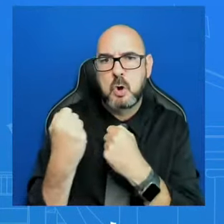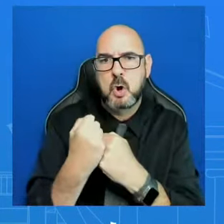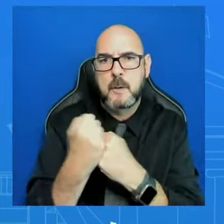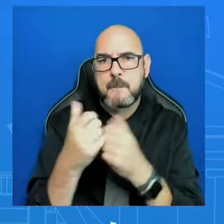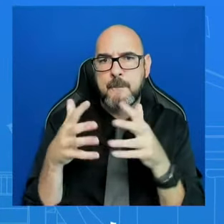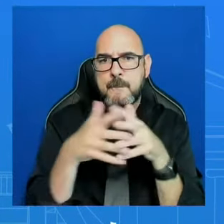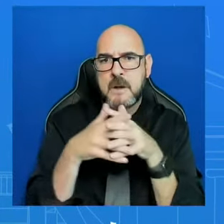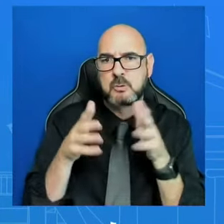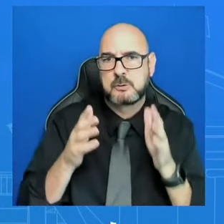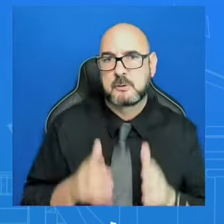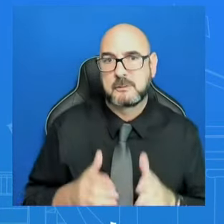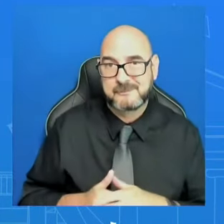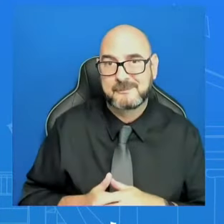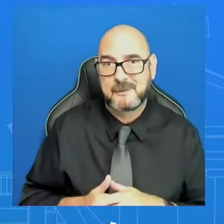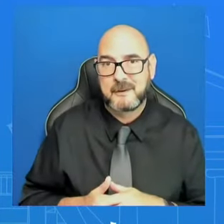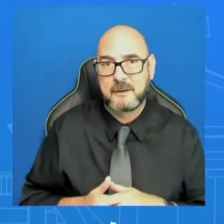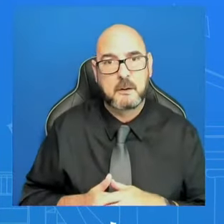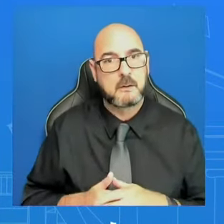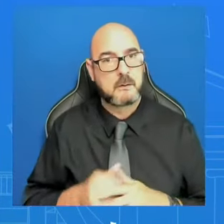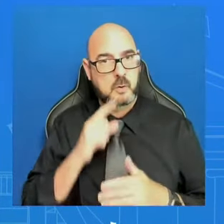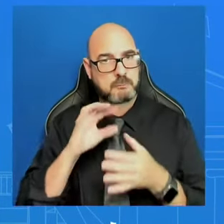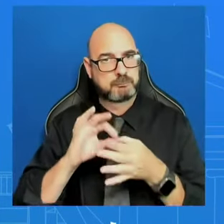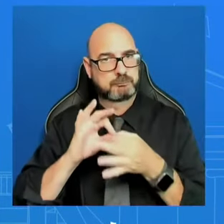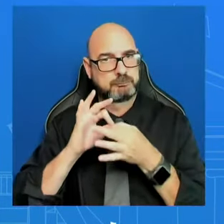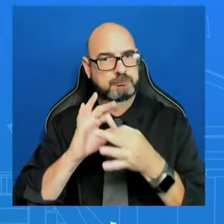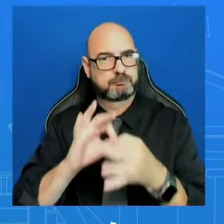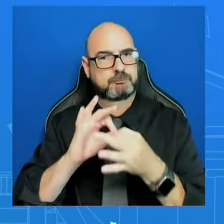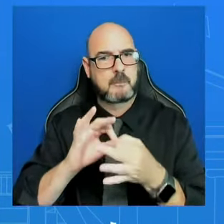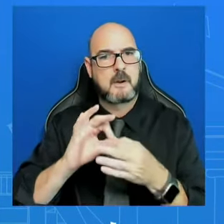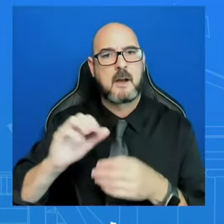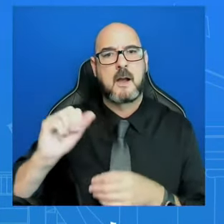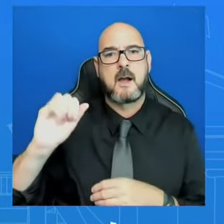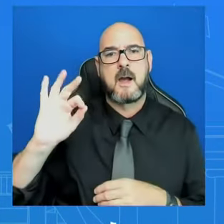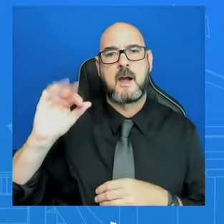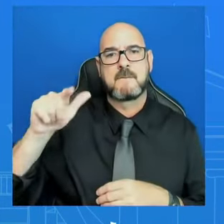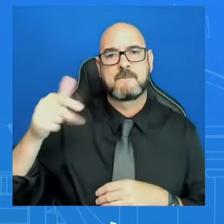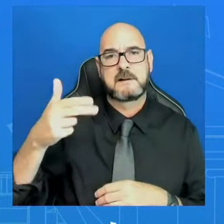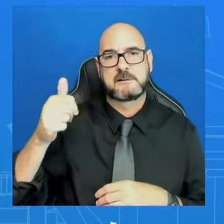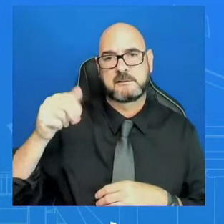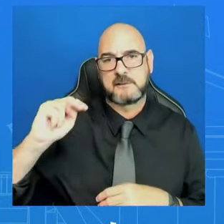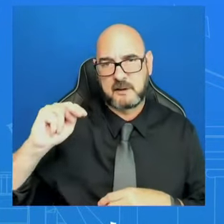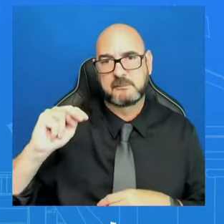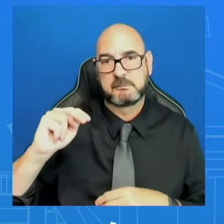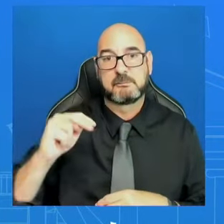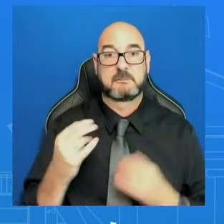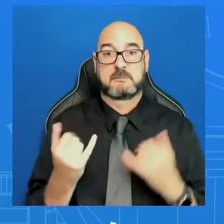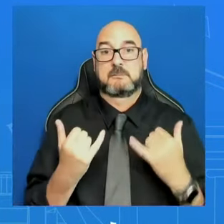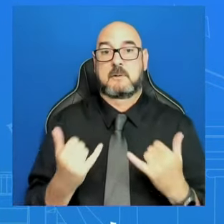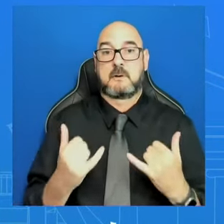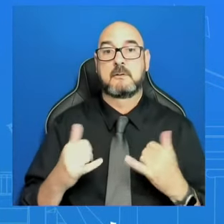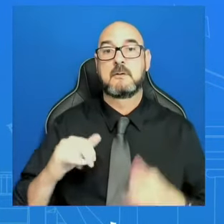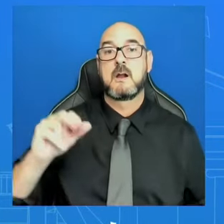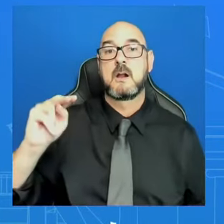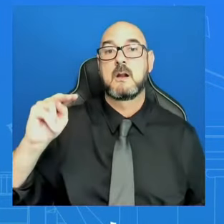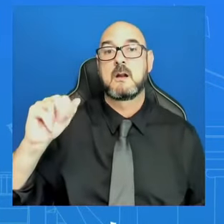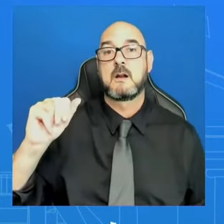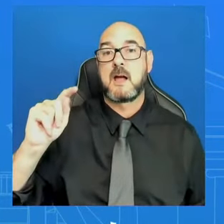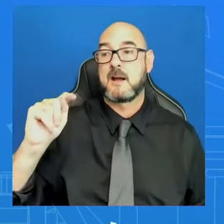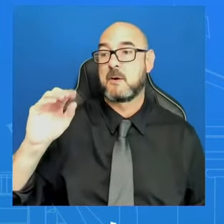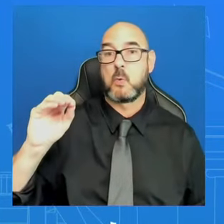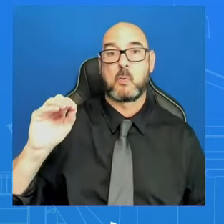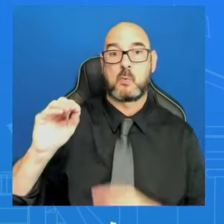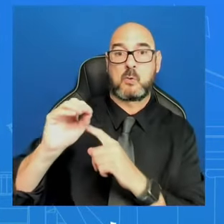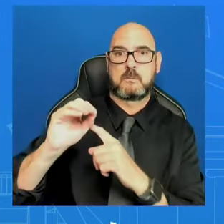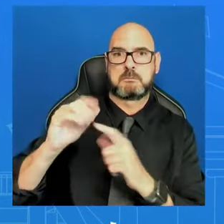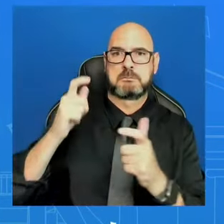ours in Afghanistan. Today, NATO is larger, stronger, it's more relevant than ever before, thanks in no small part to the president's